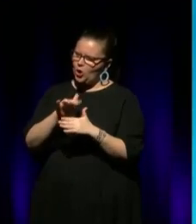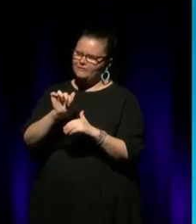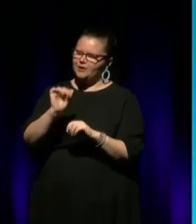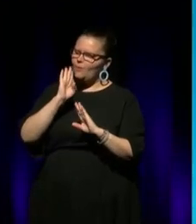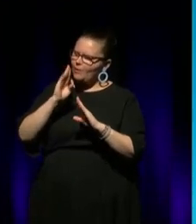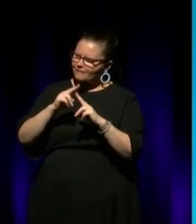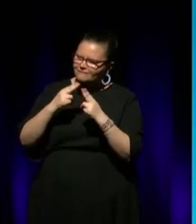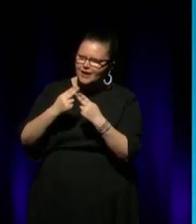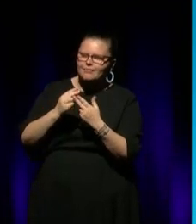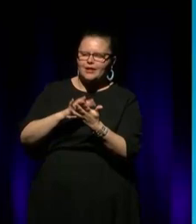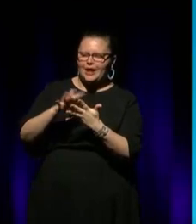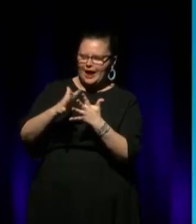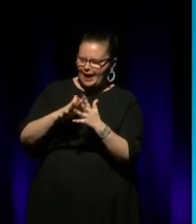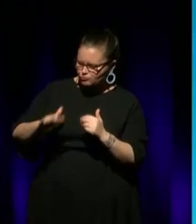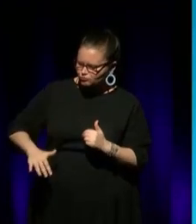raised you.